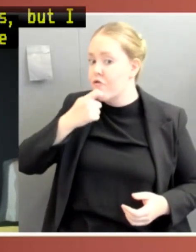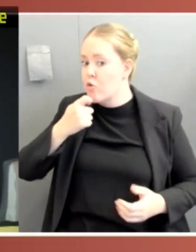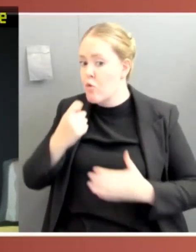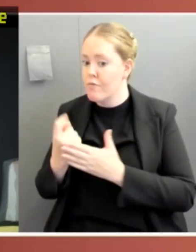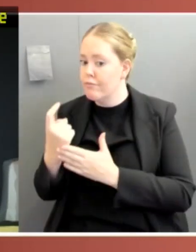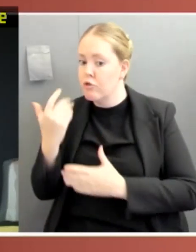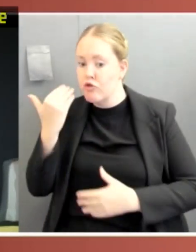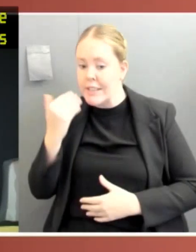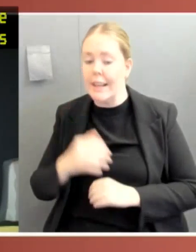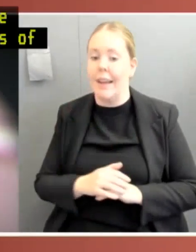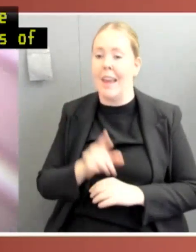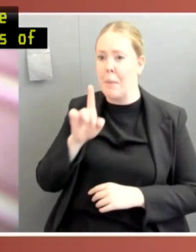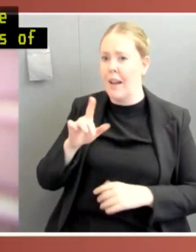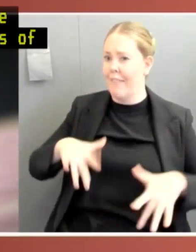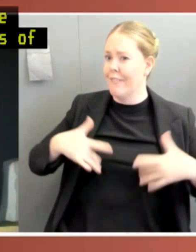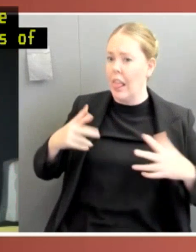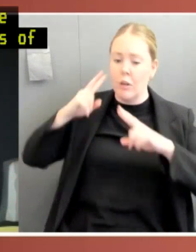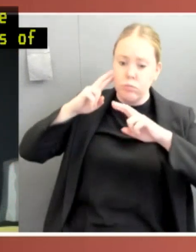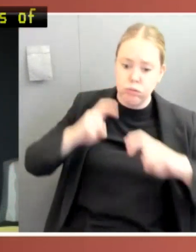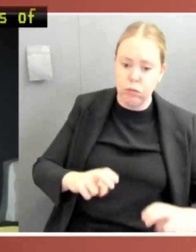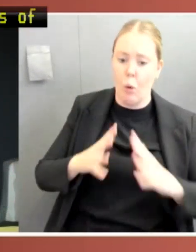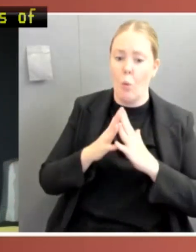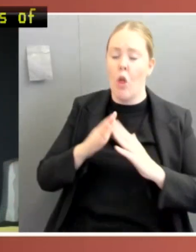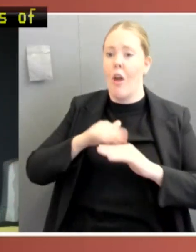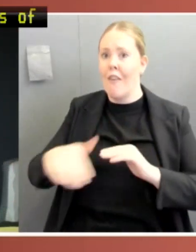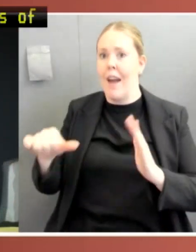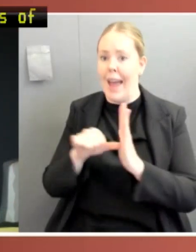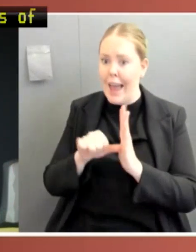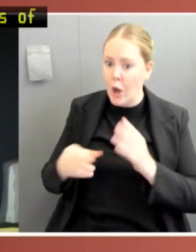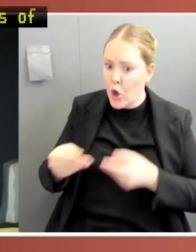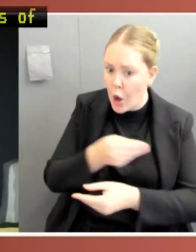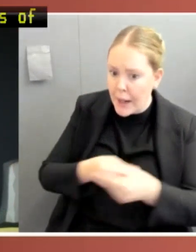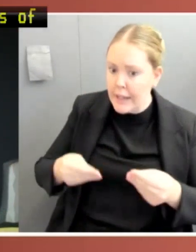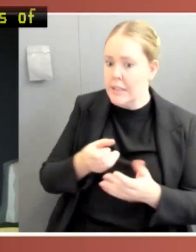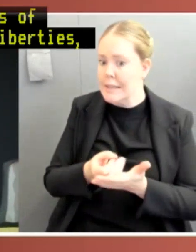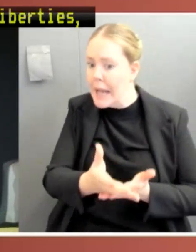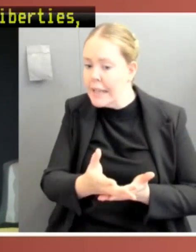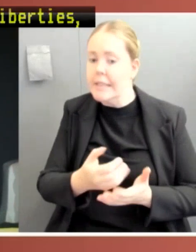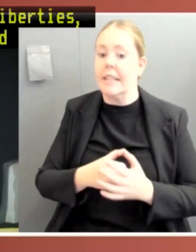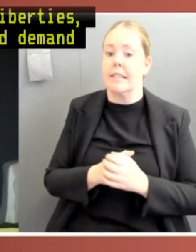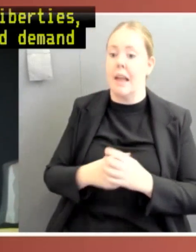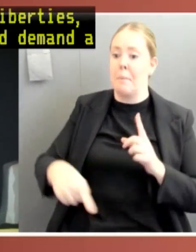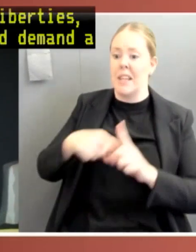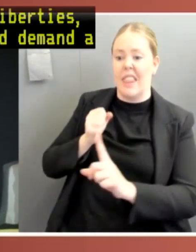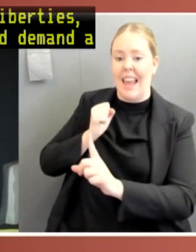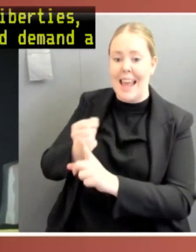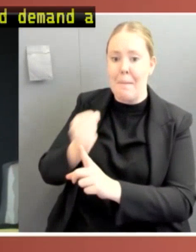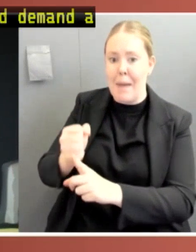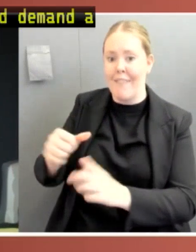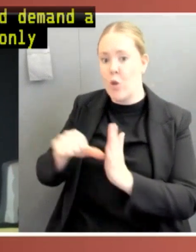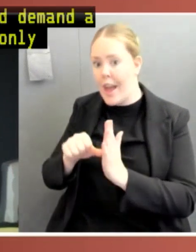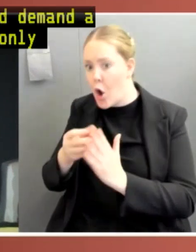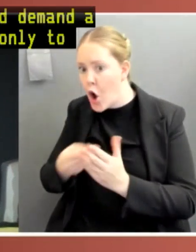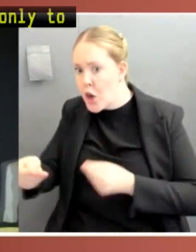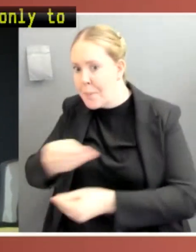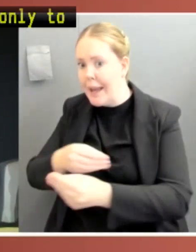liberties, economic livelihoods, would demand a thorough investigation, if only to learn what went wrong, what went right, to